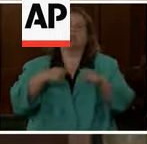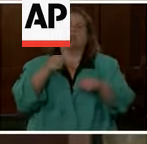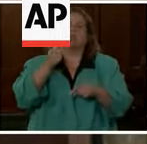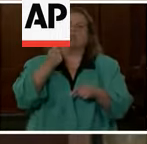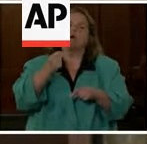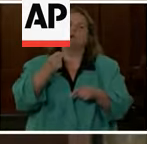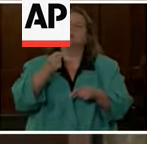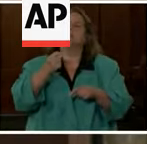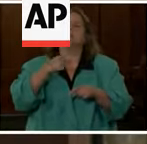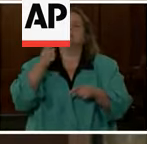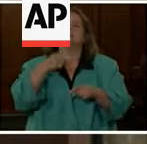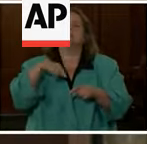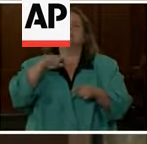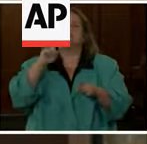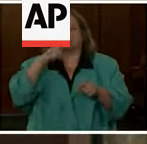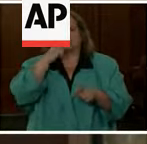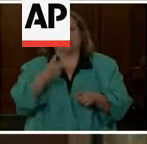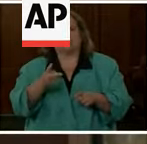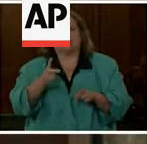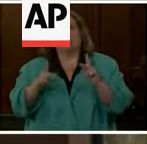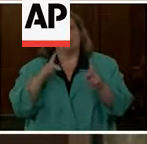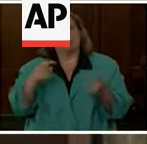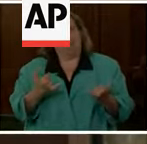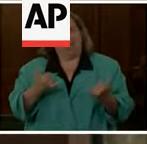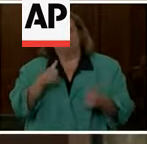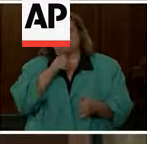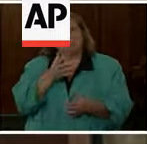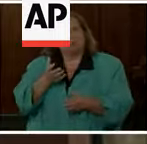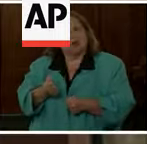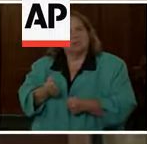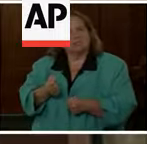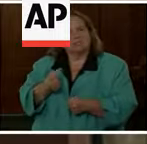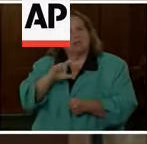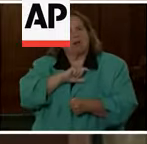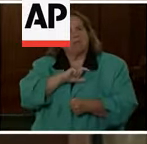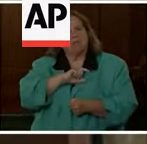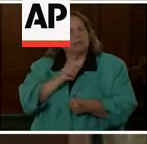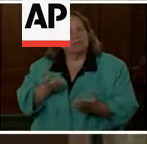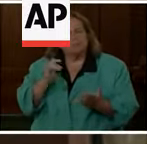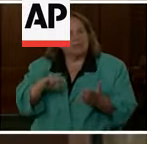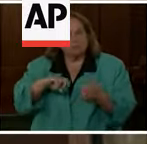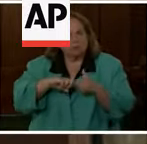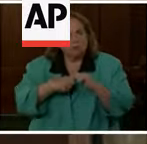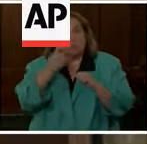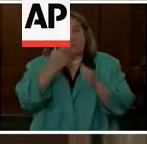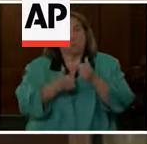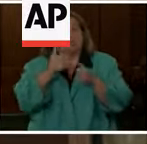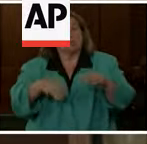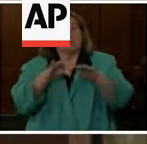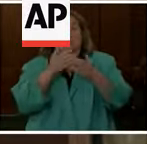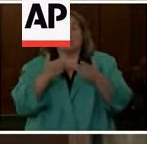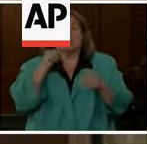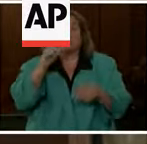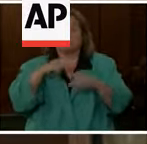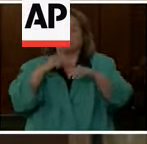with with folks right now giving voice to not trusting law enforcement. One of the most important things we can do to build that trust